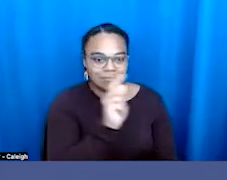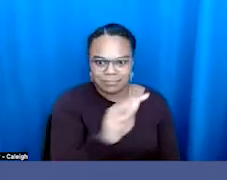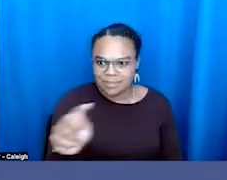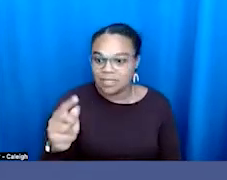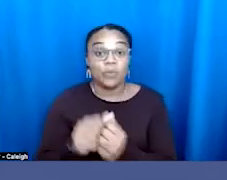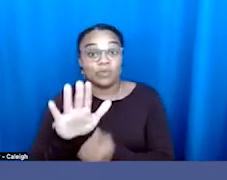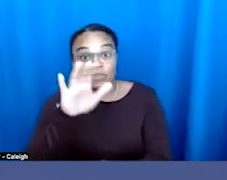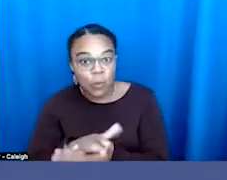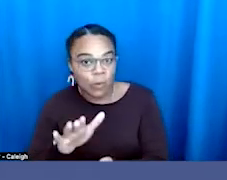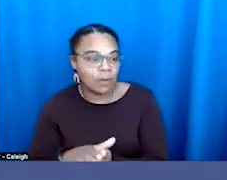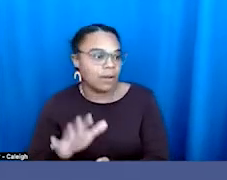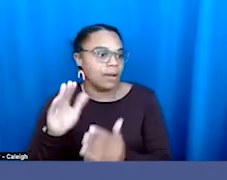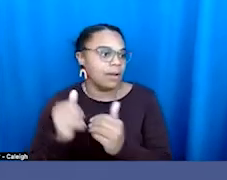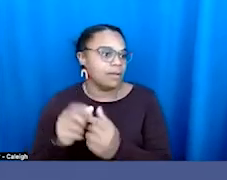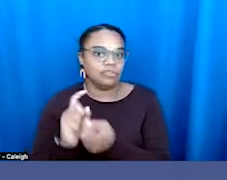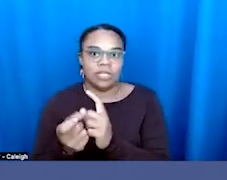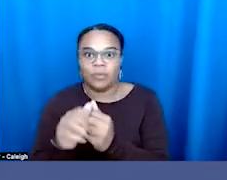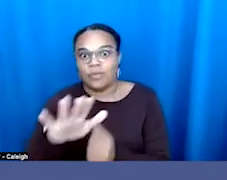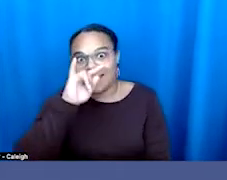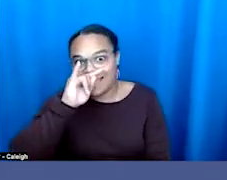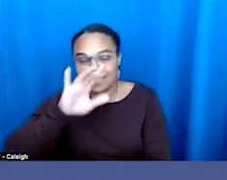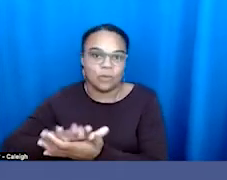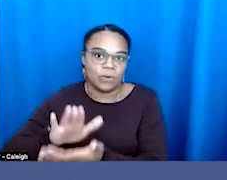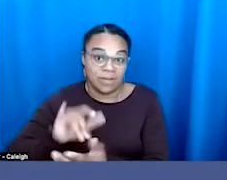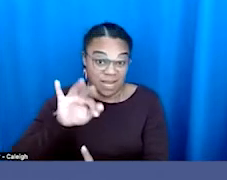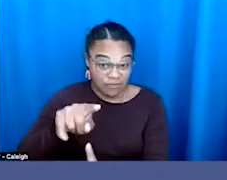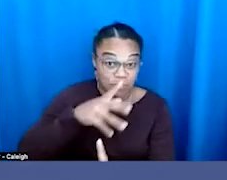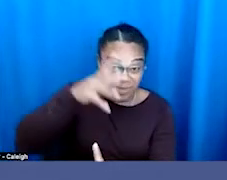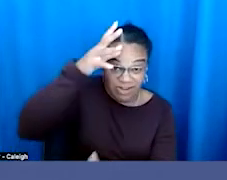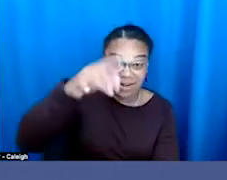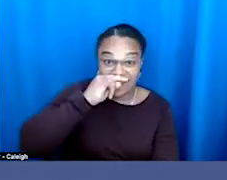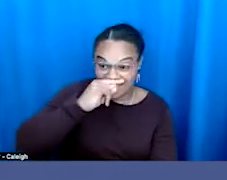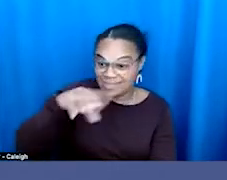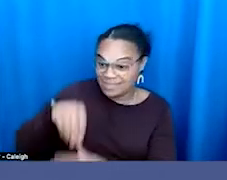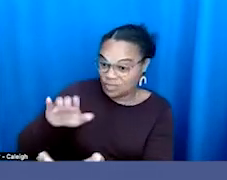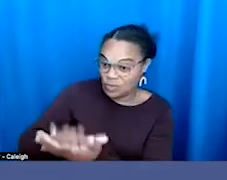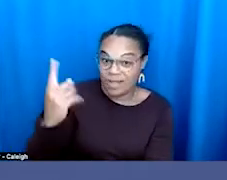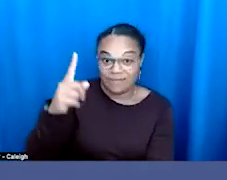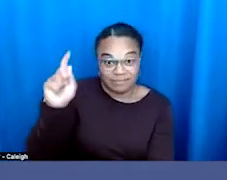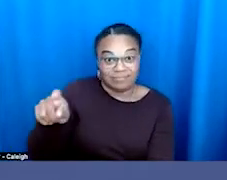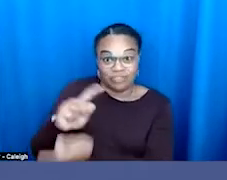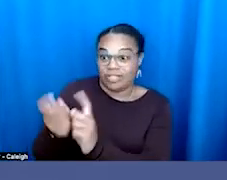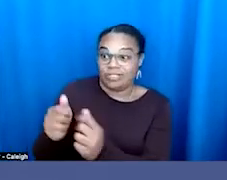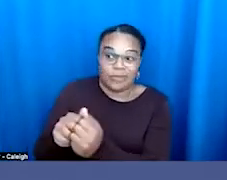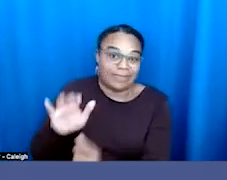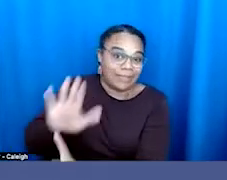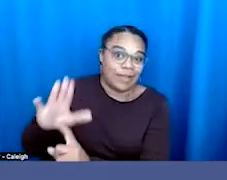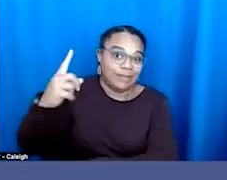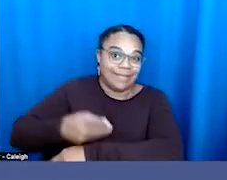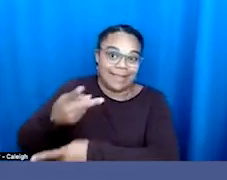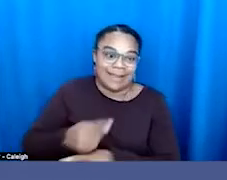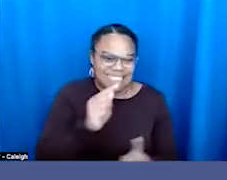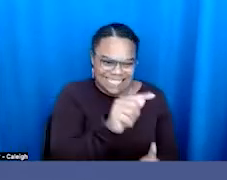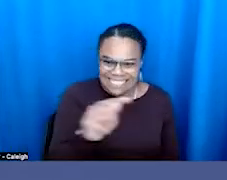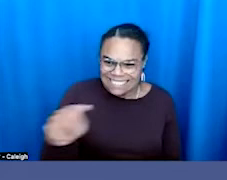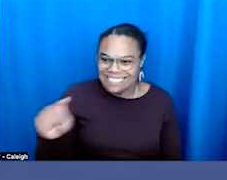your school? How do you change it with your kid's school? If you're a parent and your kids are enrolled somewhere and you got to update with daycare, every single place that